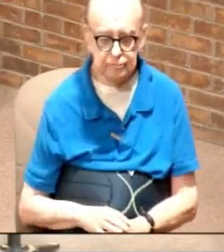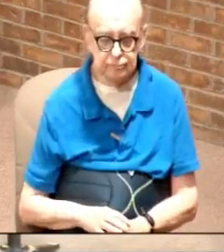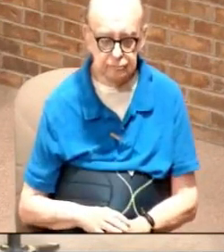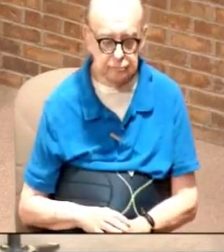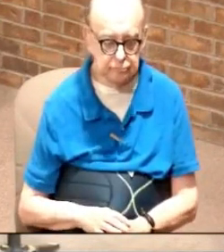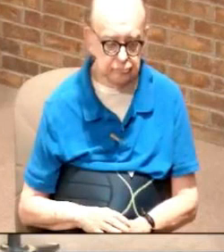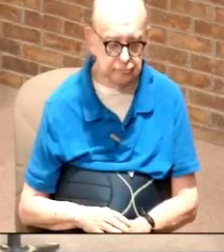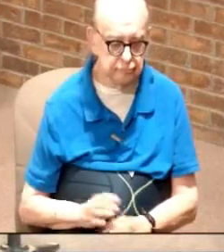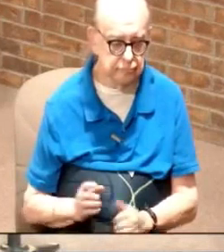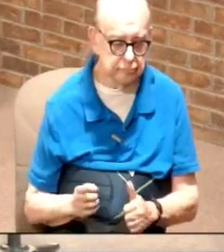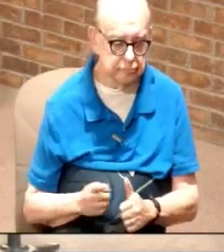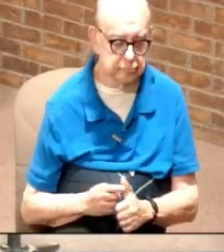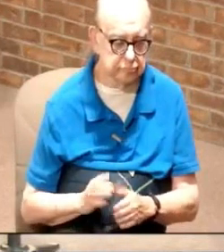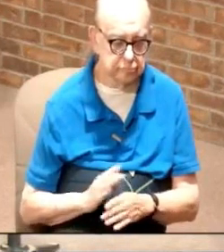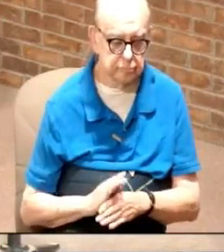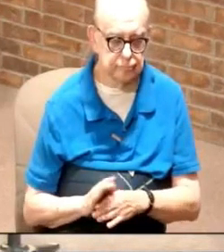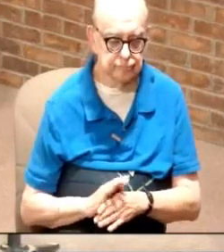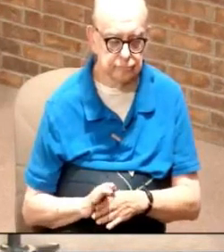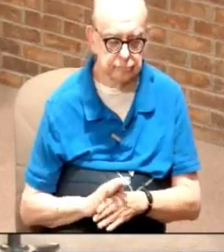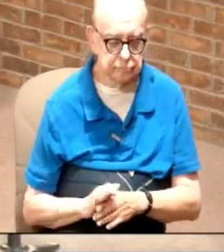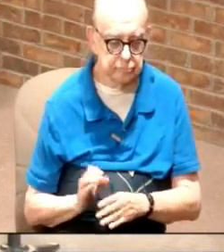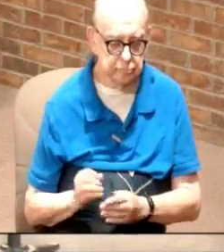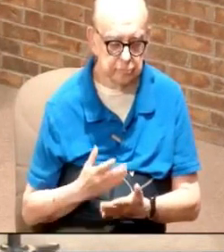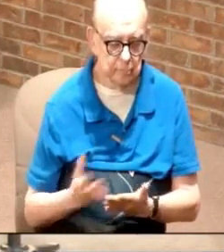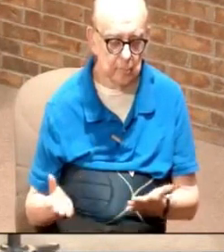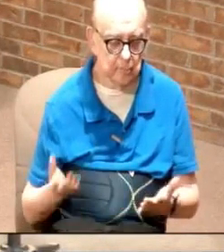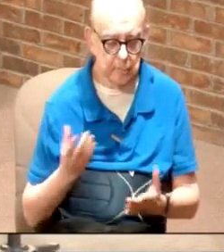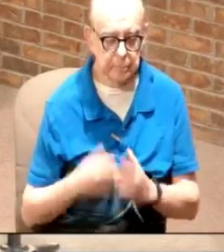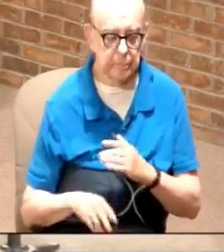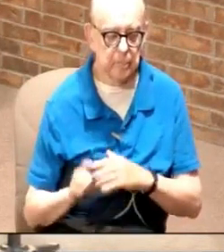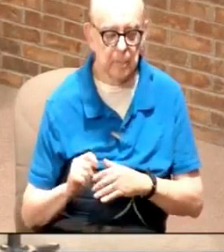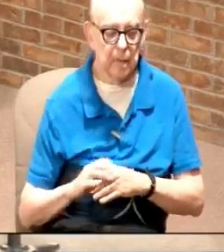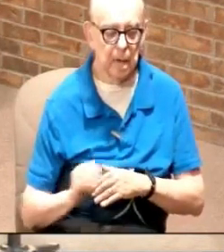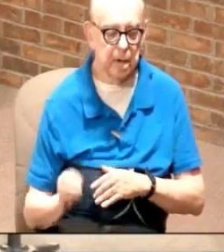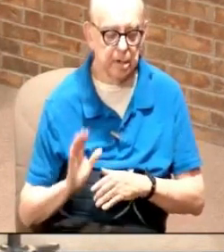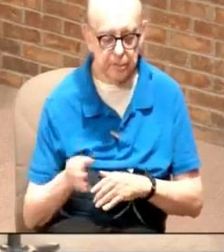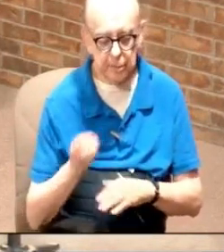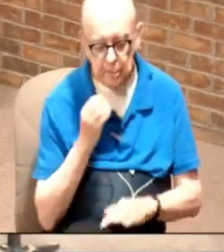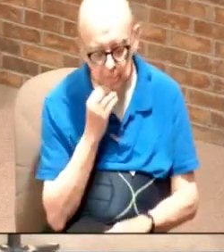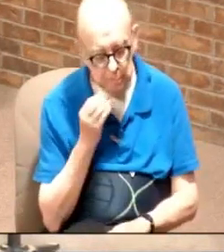his first business was selling a few little things out of the attic in his house